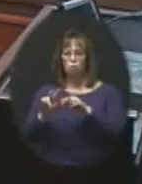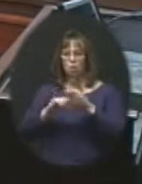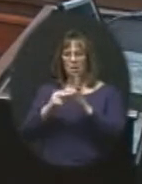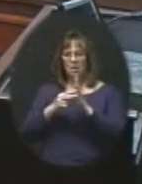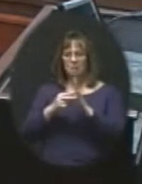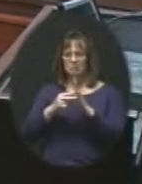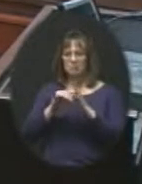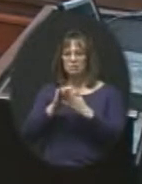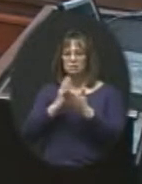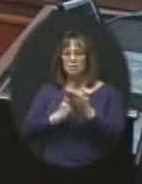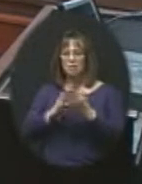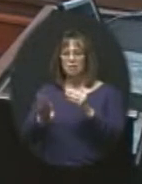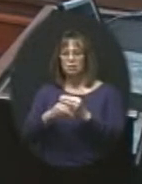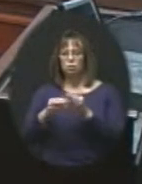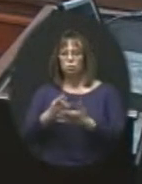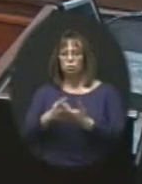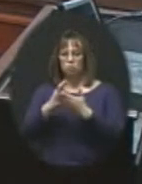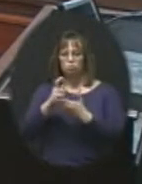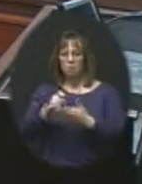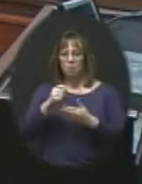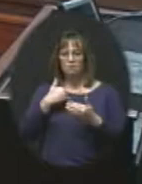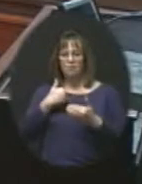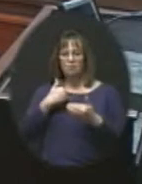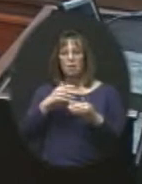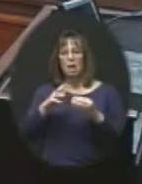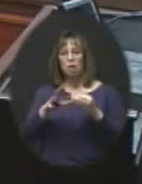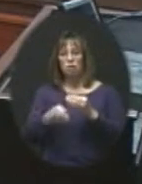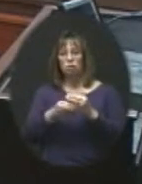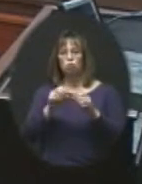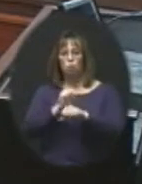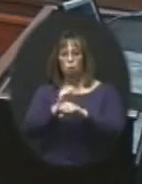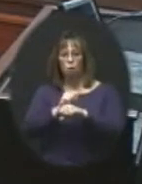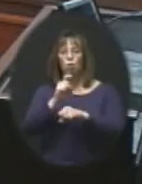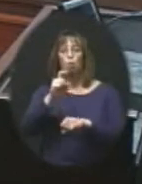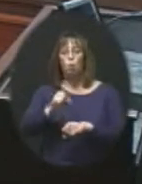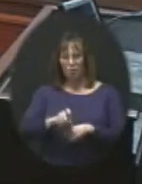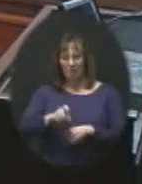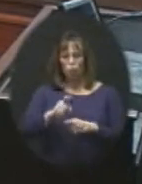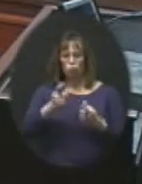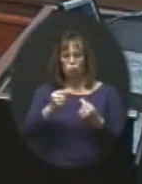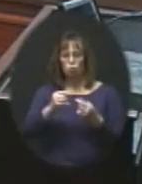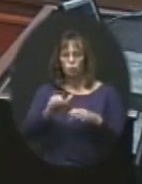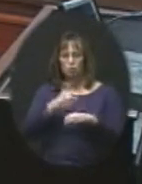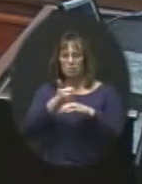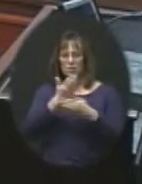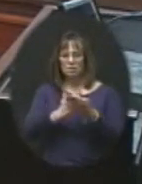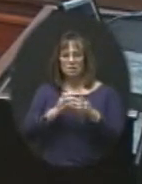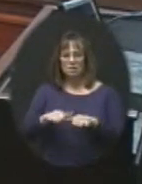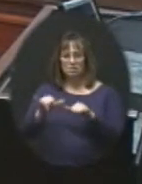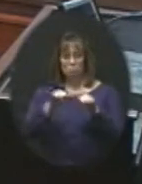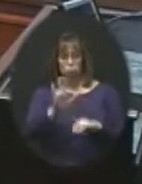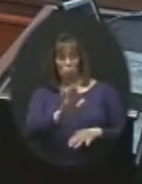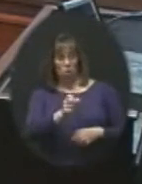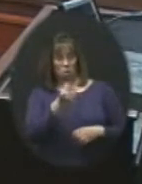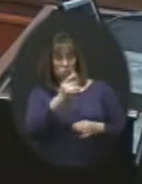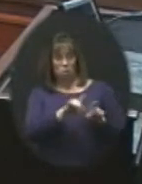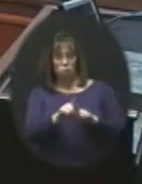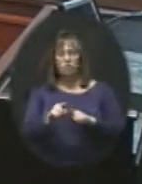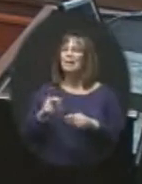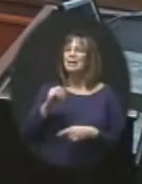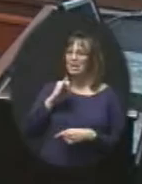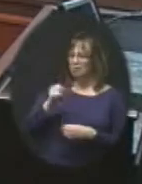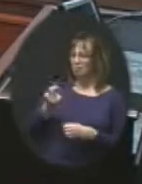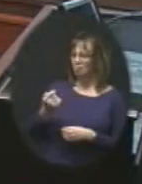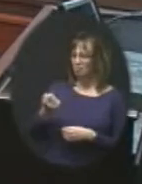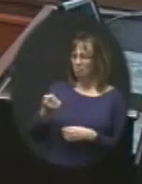some additional resources that we have to have, some more additional work that we have to do to be able to set some of those standards. Is that your understanding also? It is a little bit,